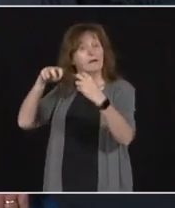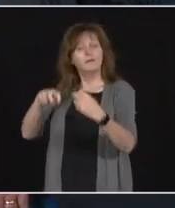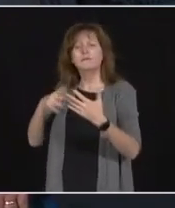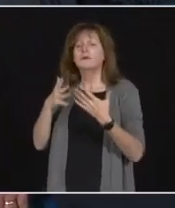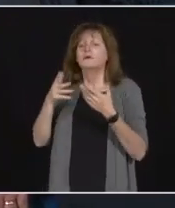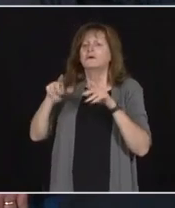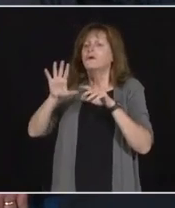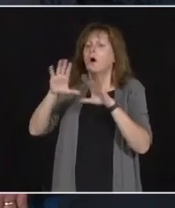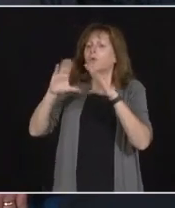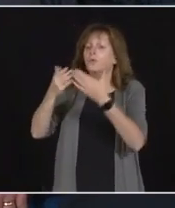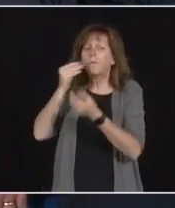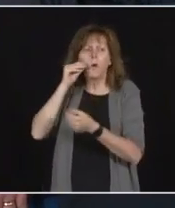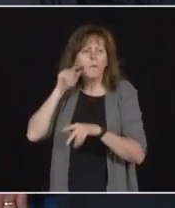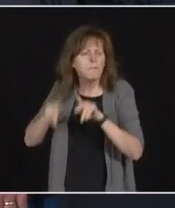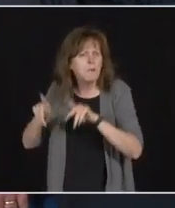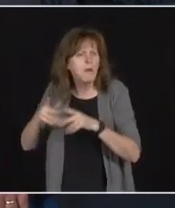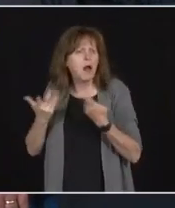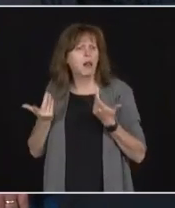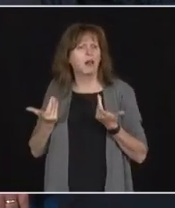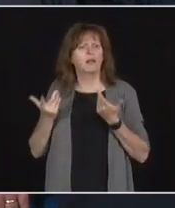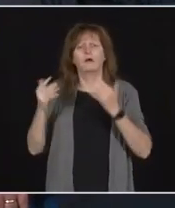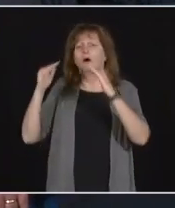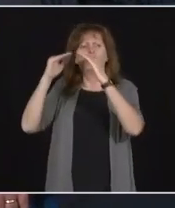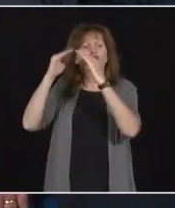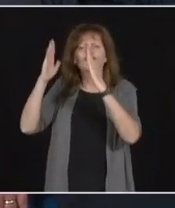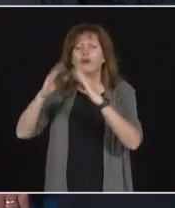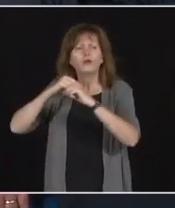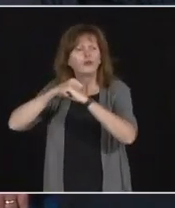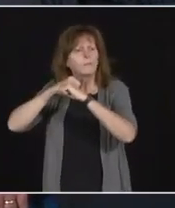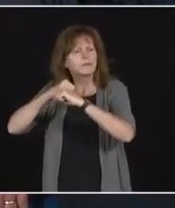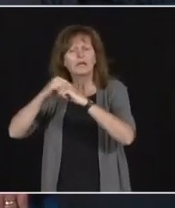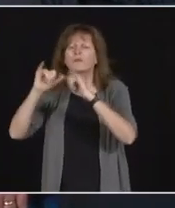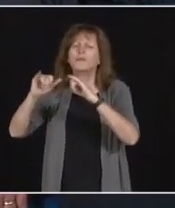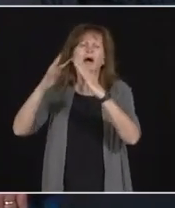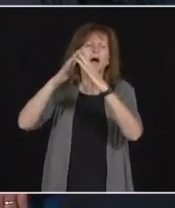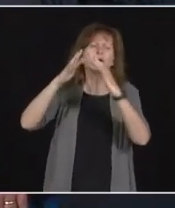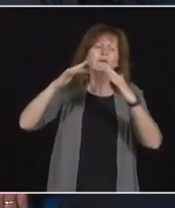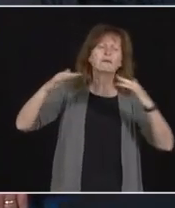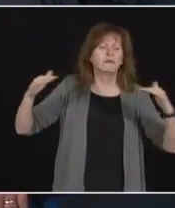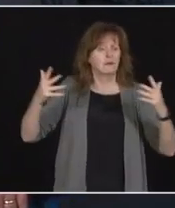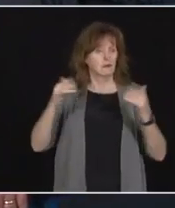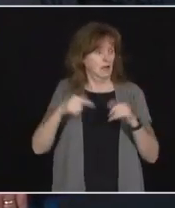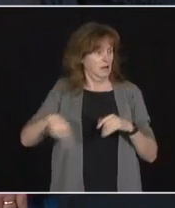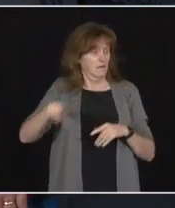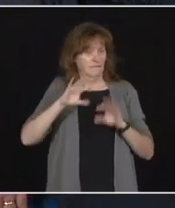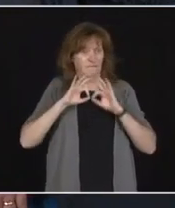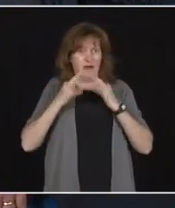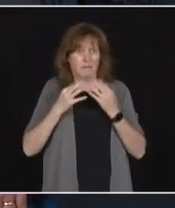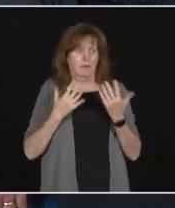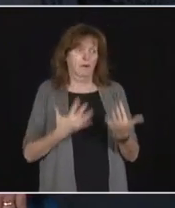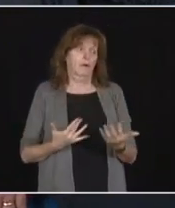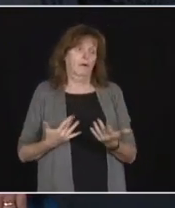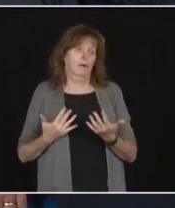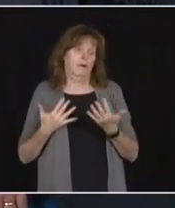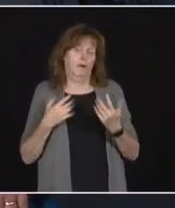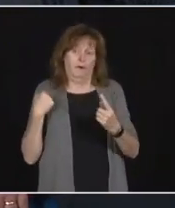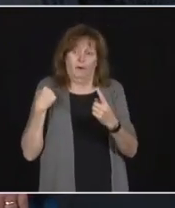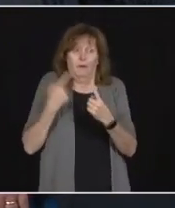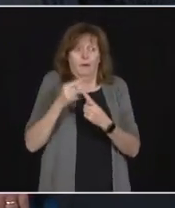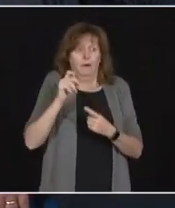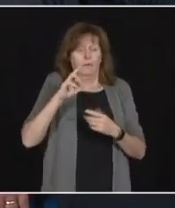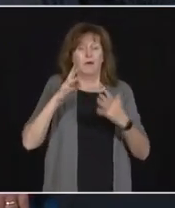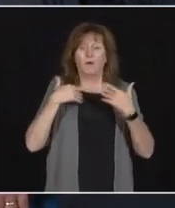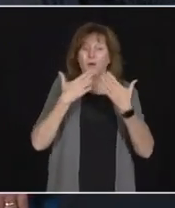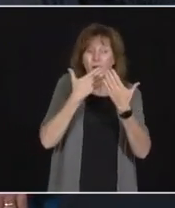ones and individuals in these settings have been waiting for this day since early March. So thank you for your efforts. Thank you to the families